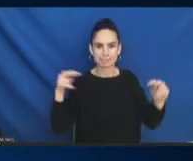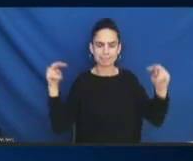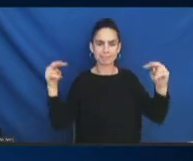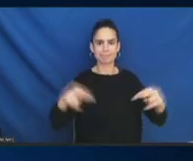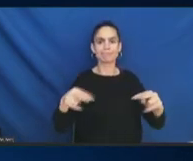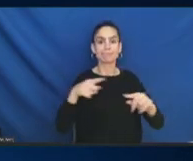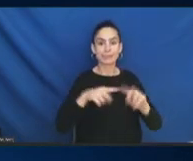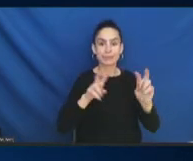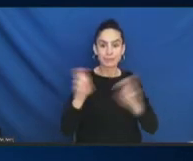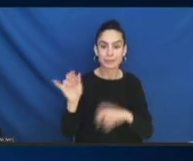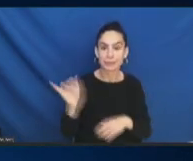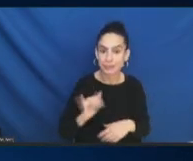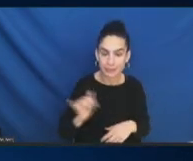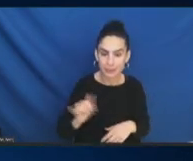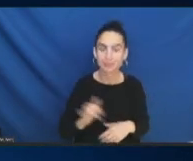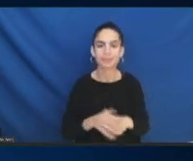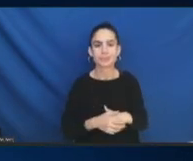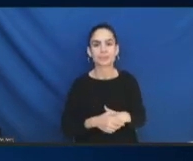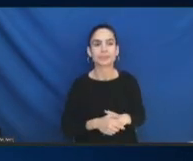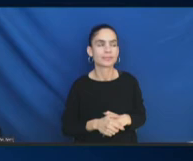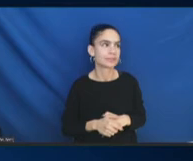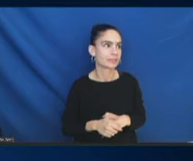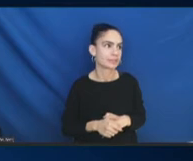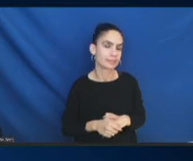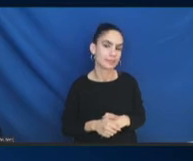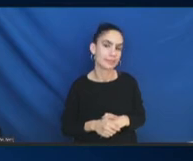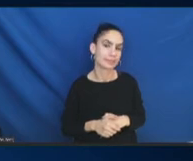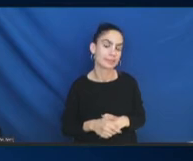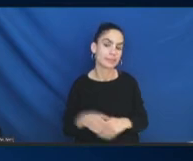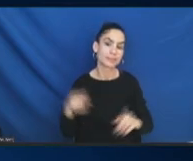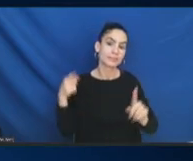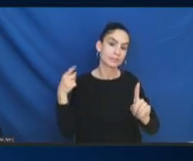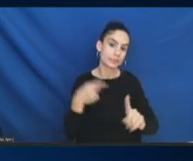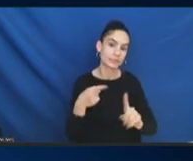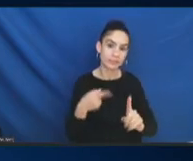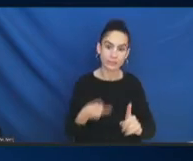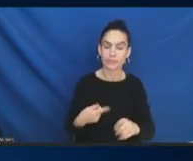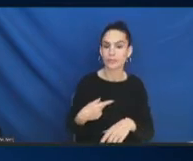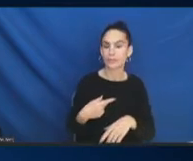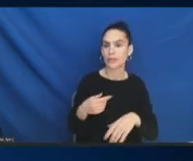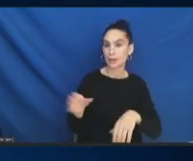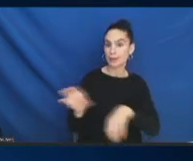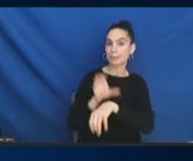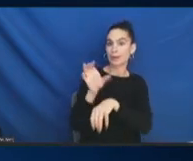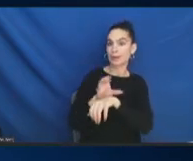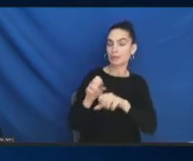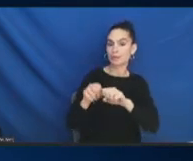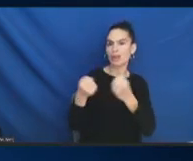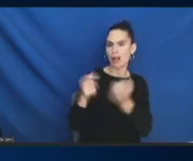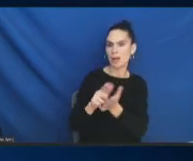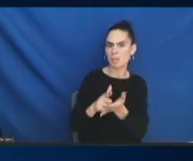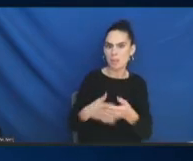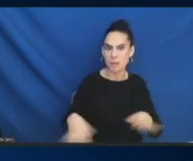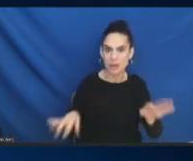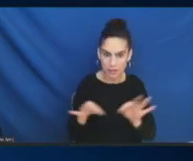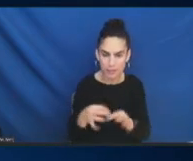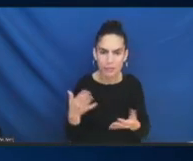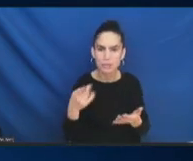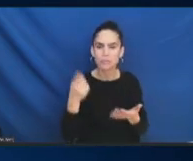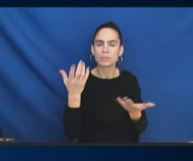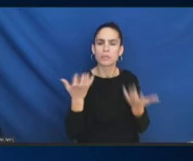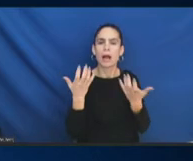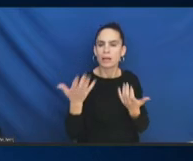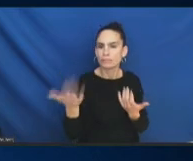So, Smeetha, great points. I think cyber is an important question. I think, again, we may want to think about inviting somebody from, from the